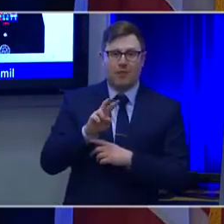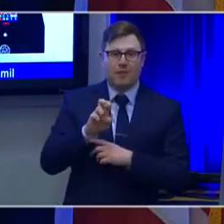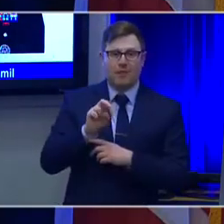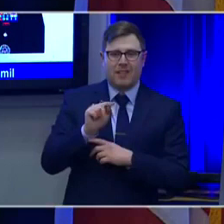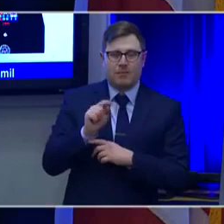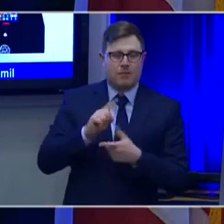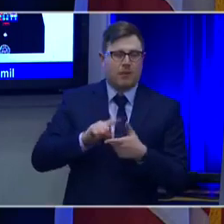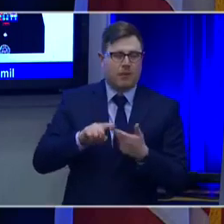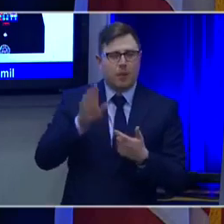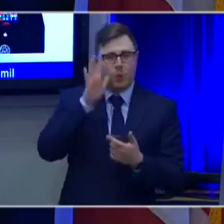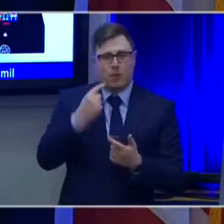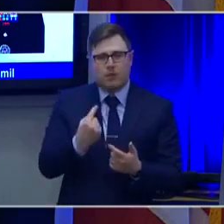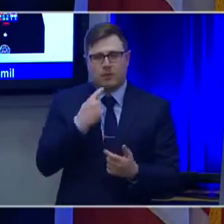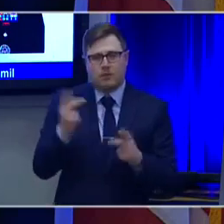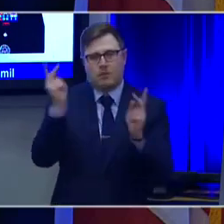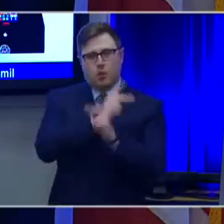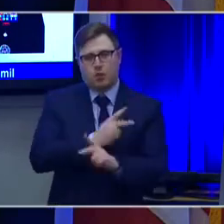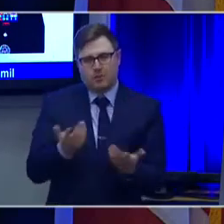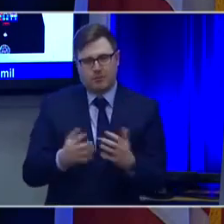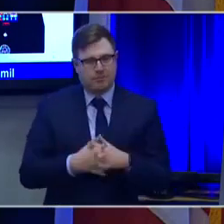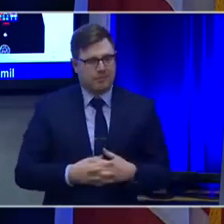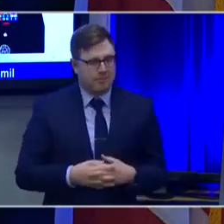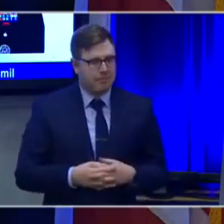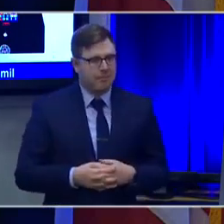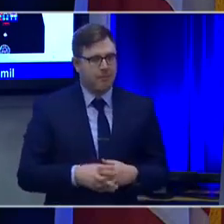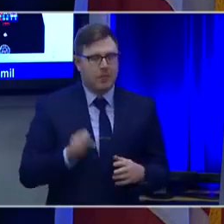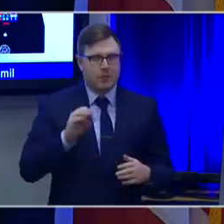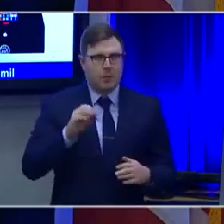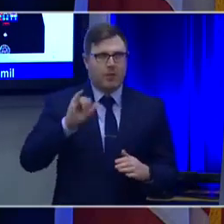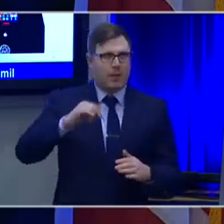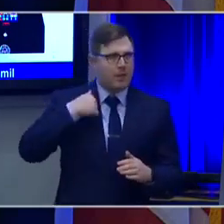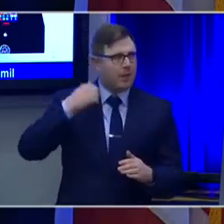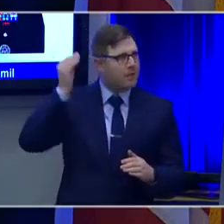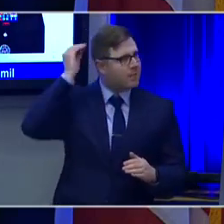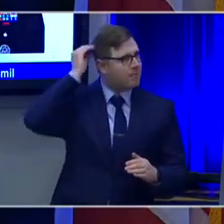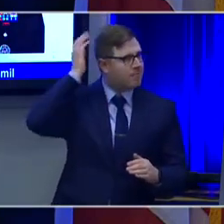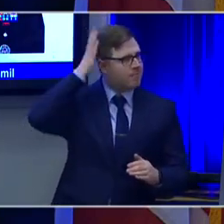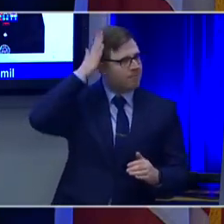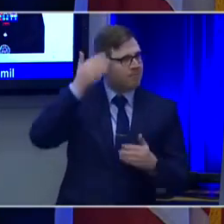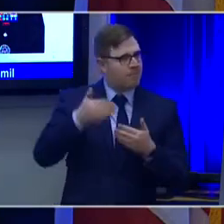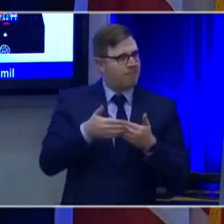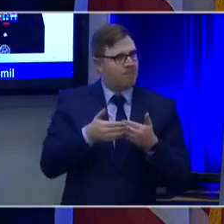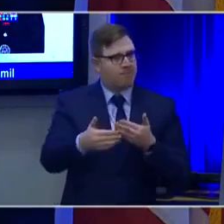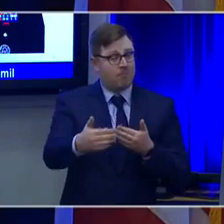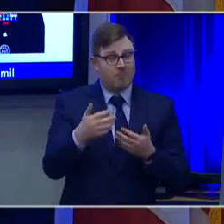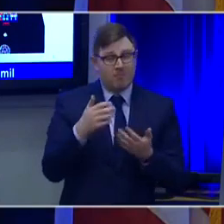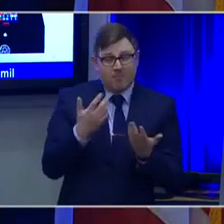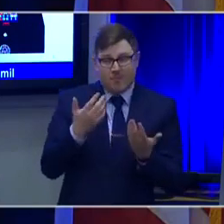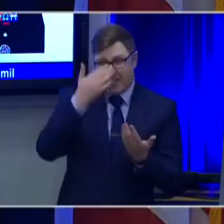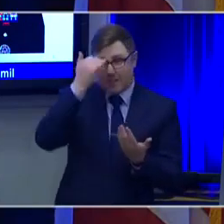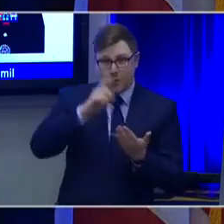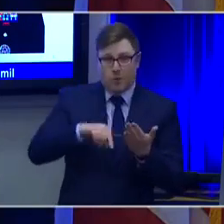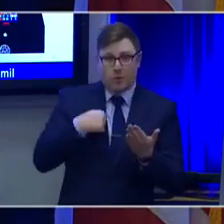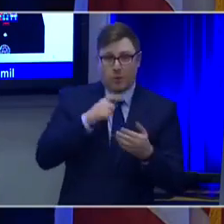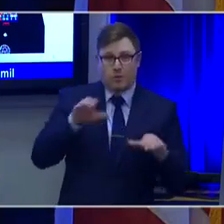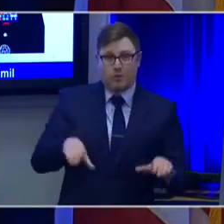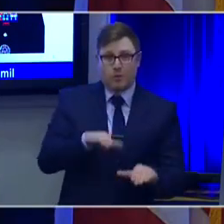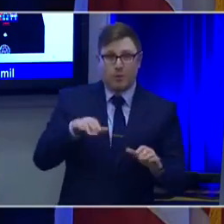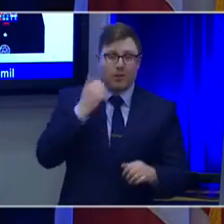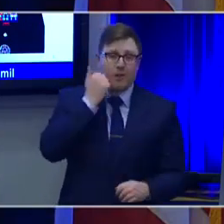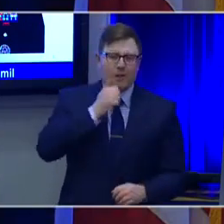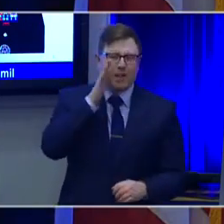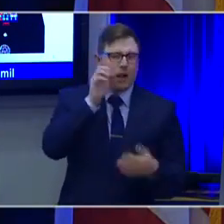words for the mission that the U.S. Army Corps of Engineers has. And we're driving change every day. I'm going to give you three quick